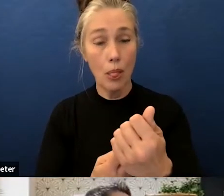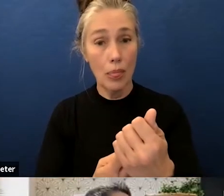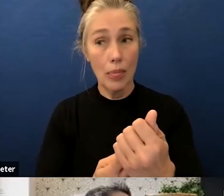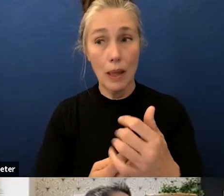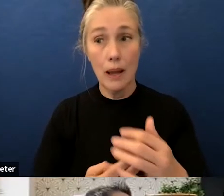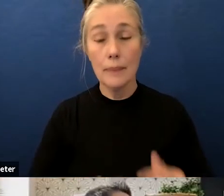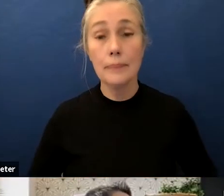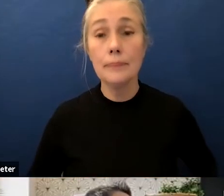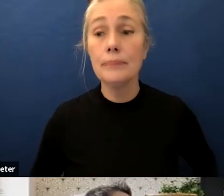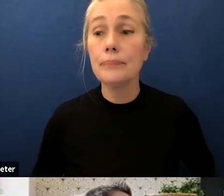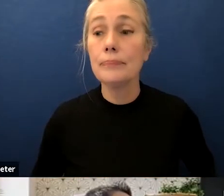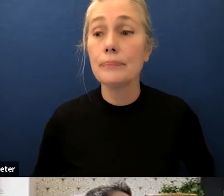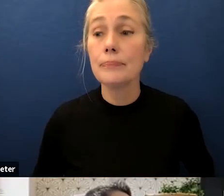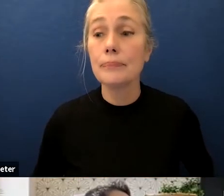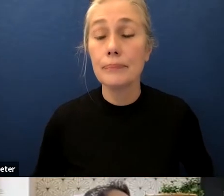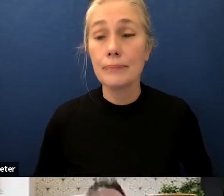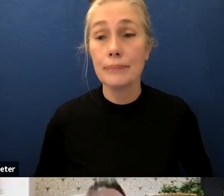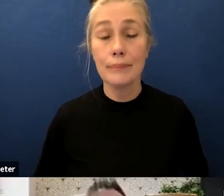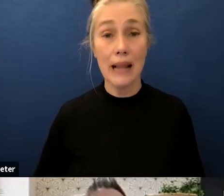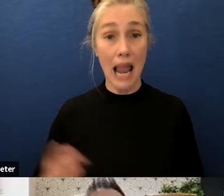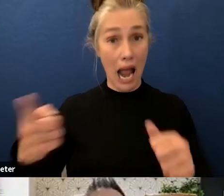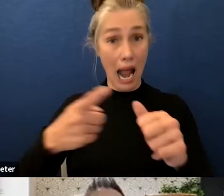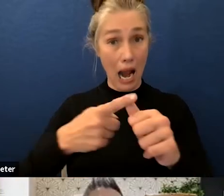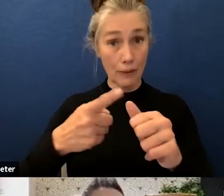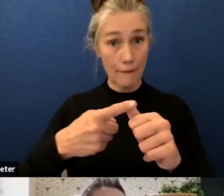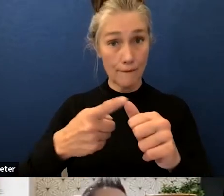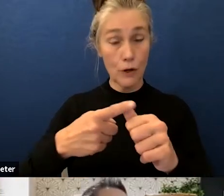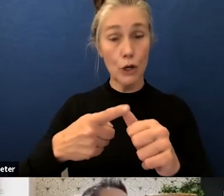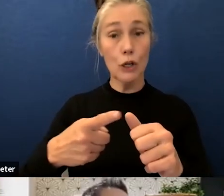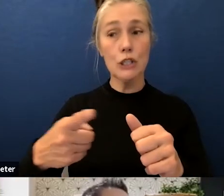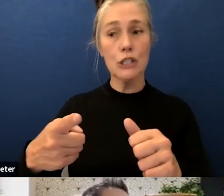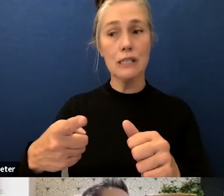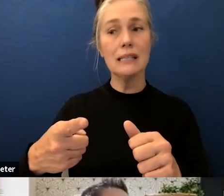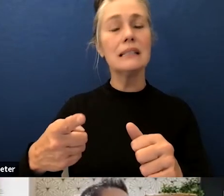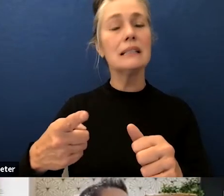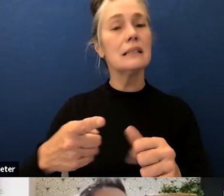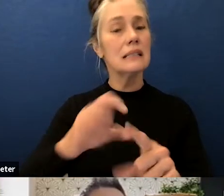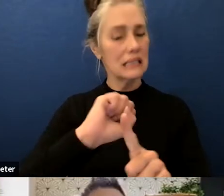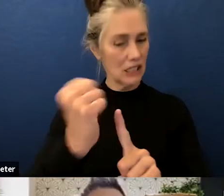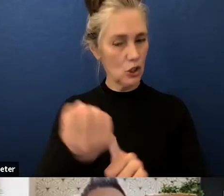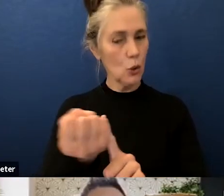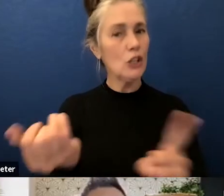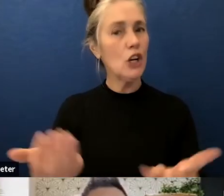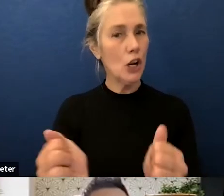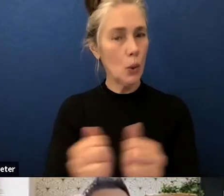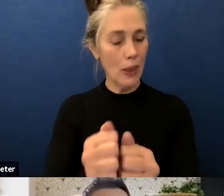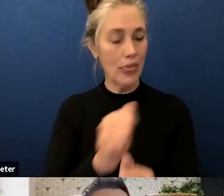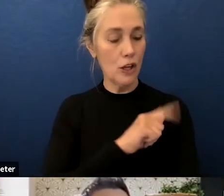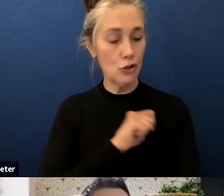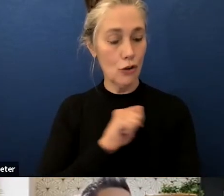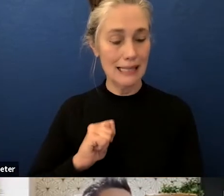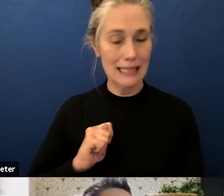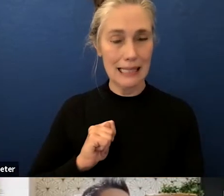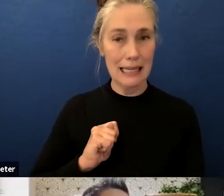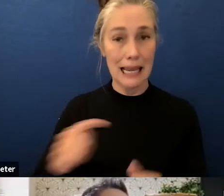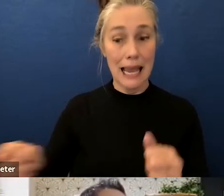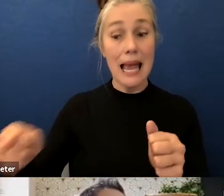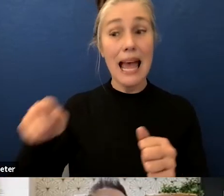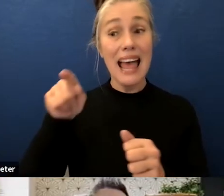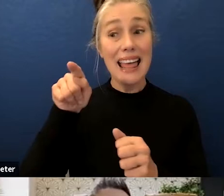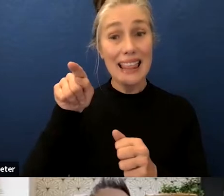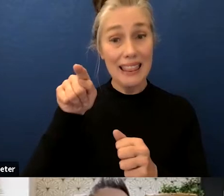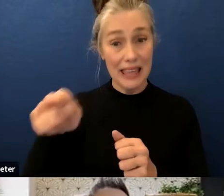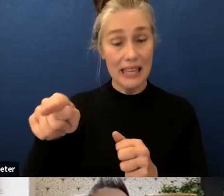so we come to our first seven trustee scenario here and this particular one um was the